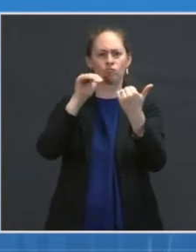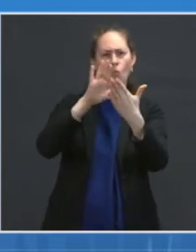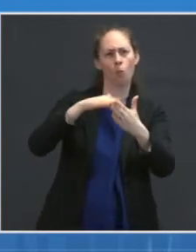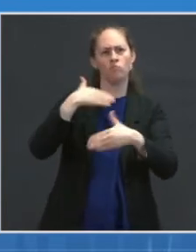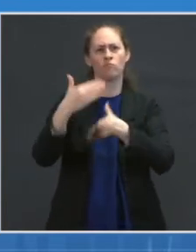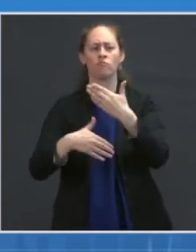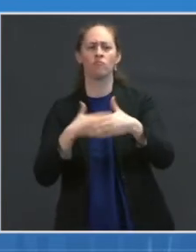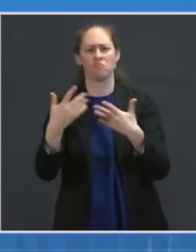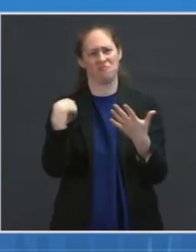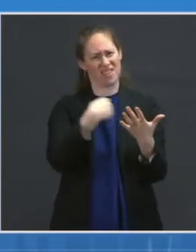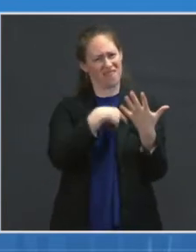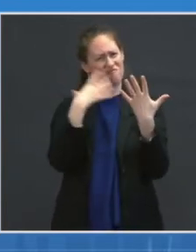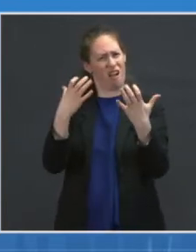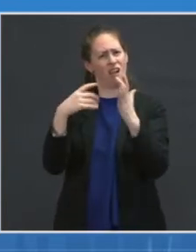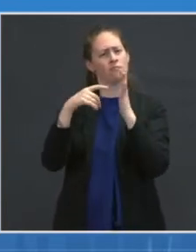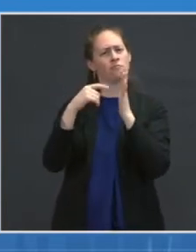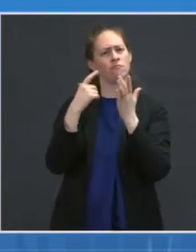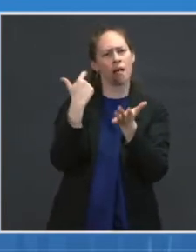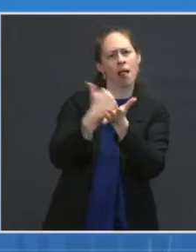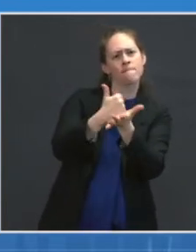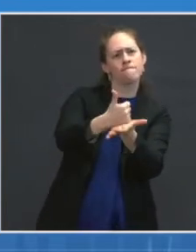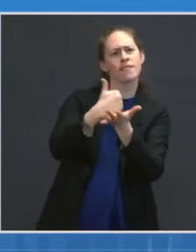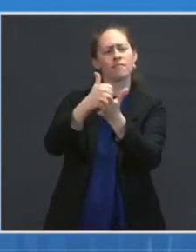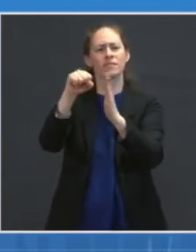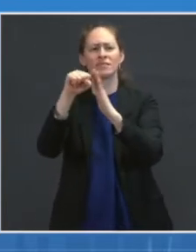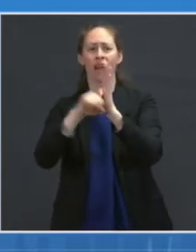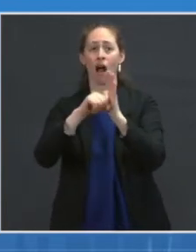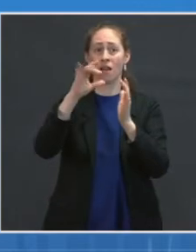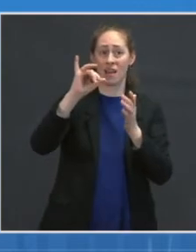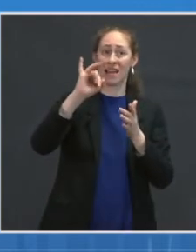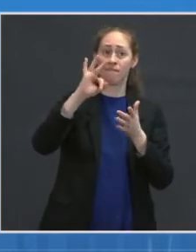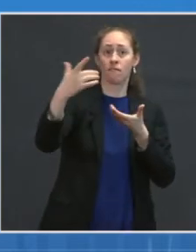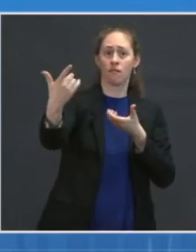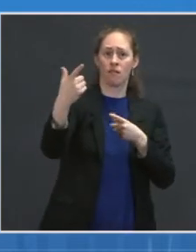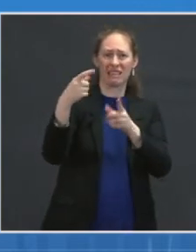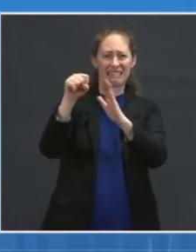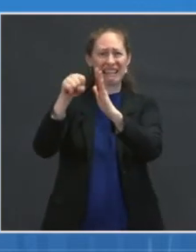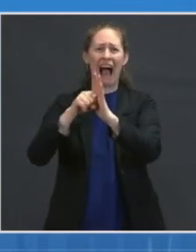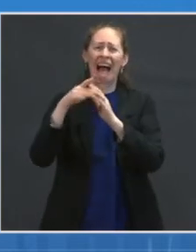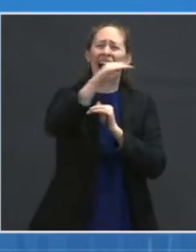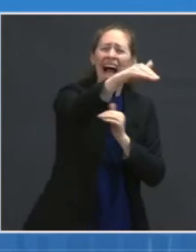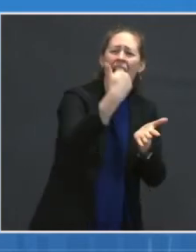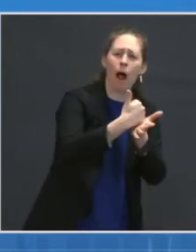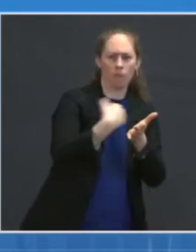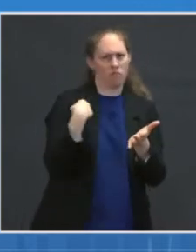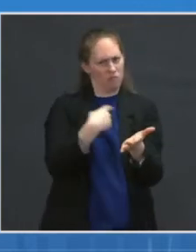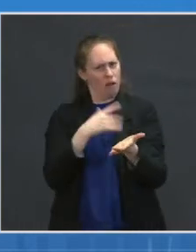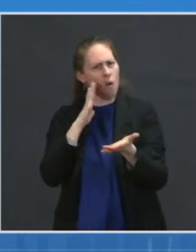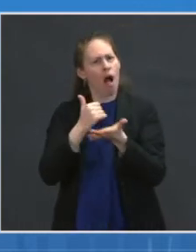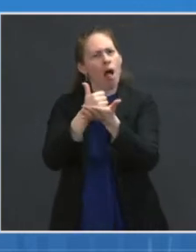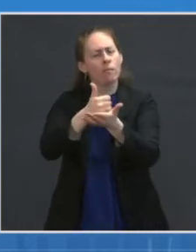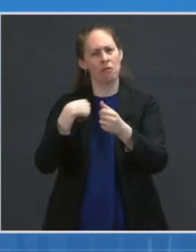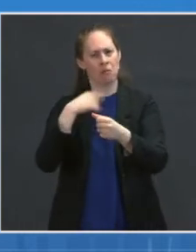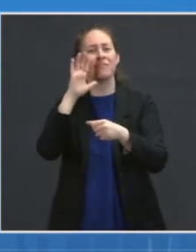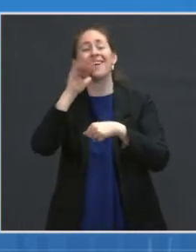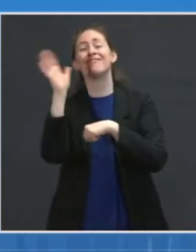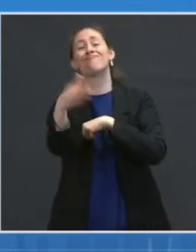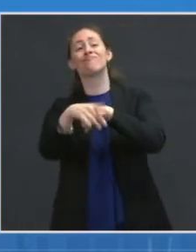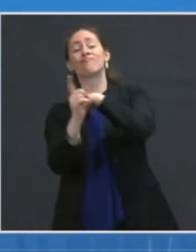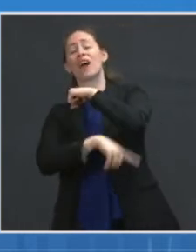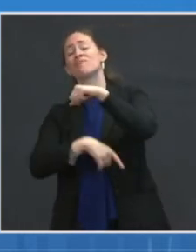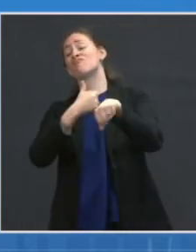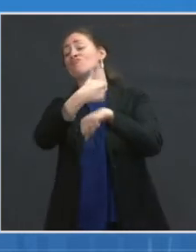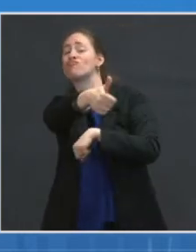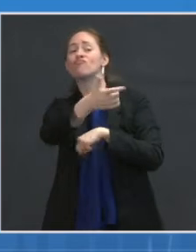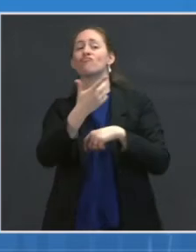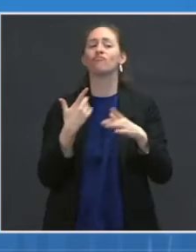And if they bring us challenges, our goal is to help them solve them, not to reward or punish, as I think has been a prior philosophy.